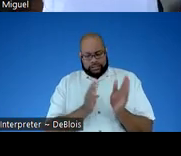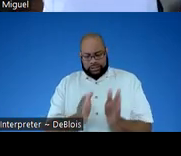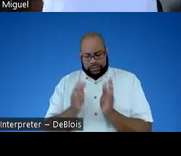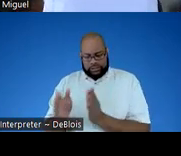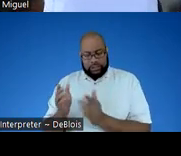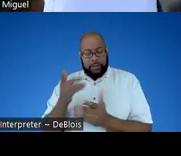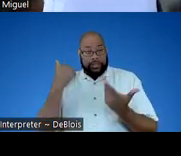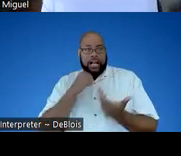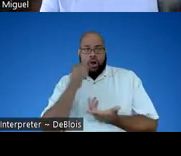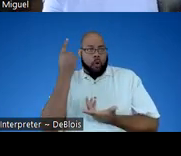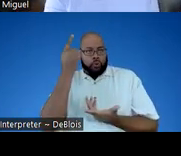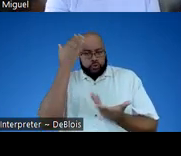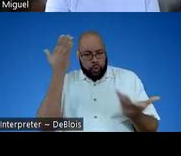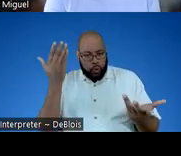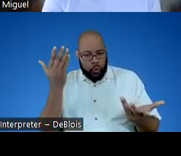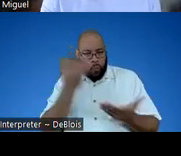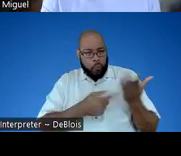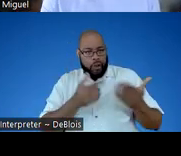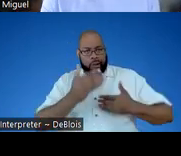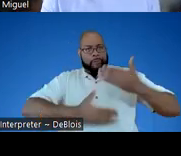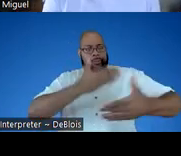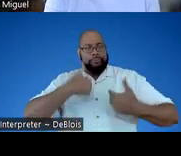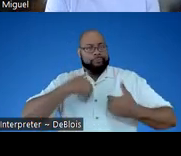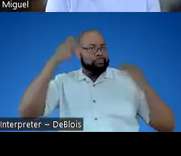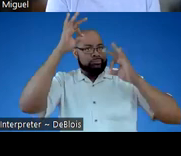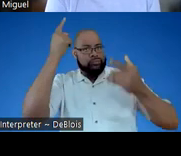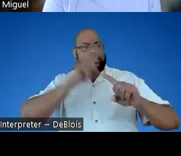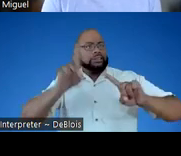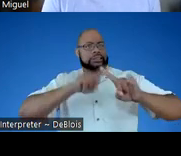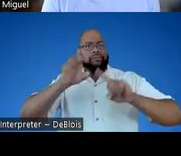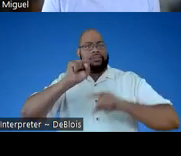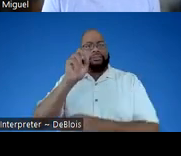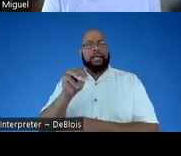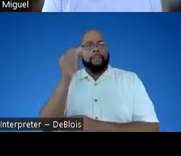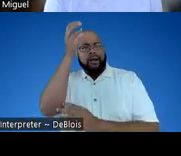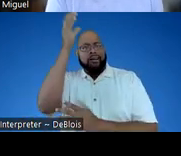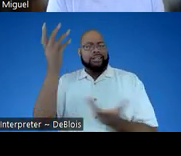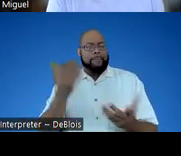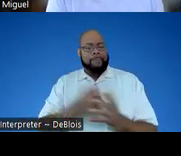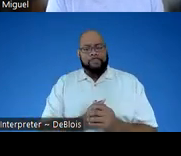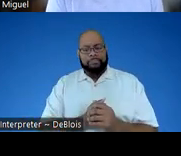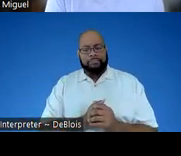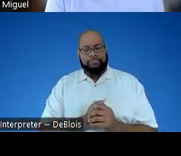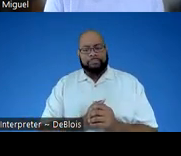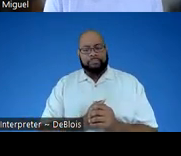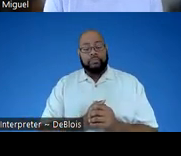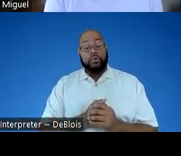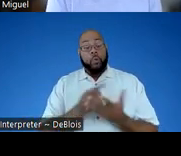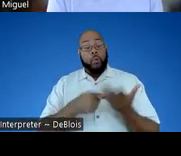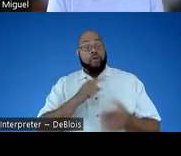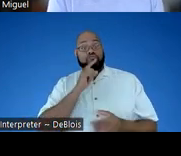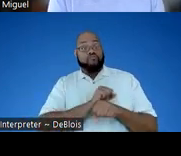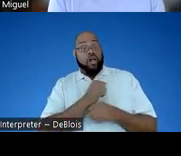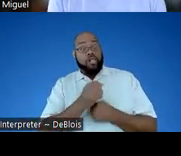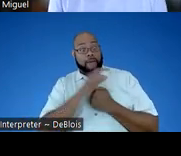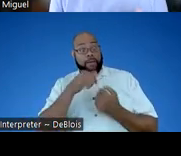because I don't always know what the progression is for different STEM concepts. Um, what I really love about